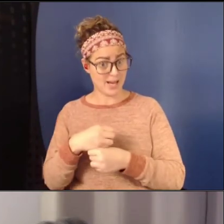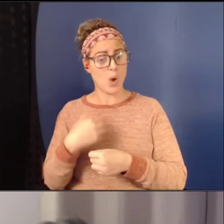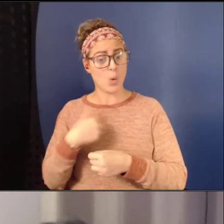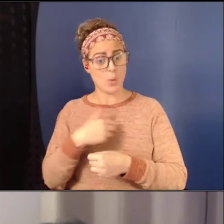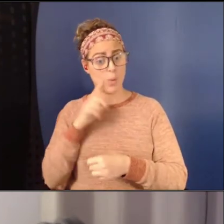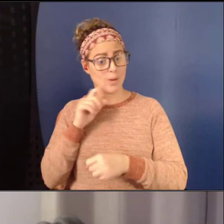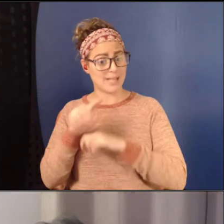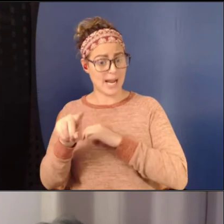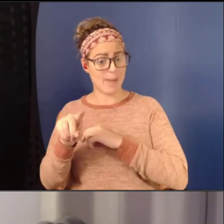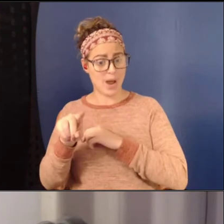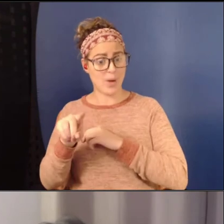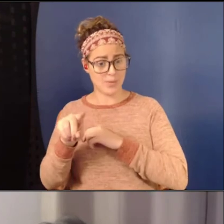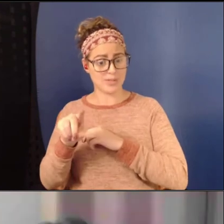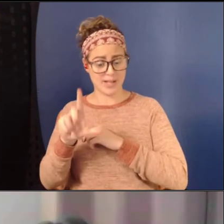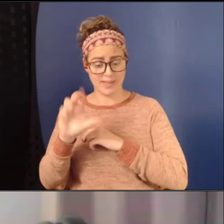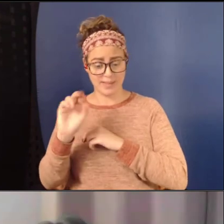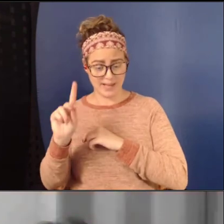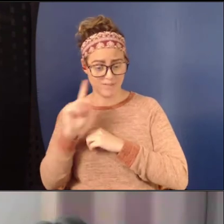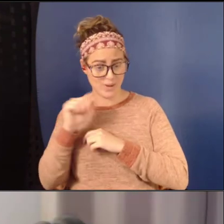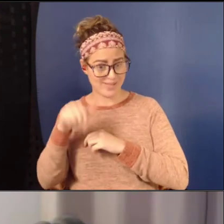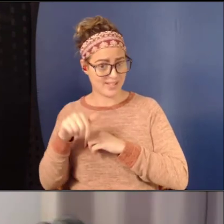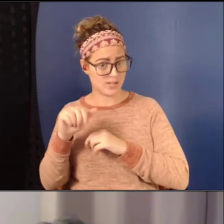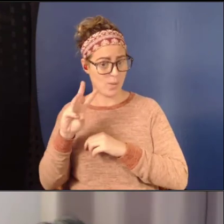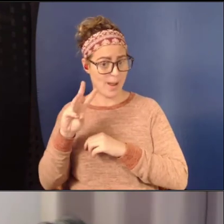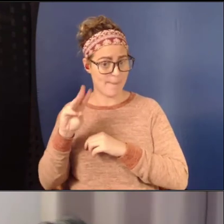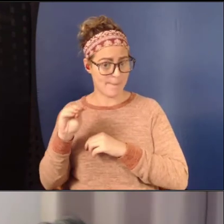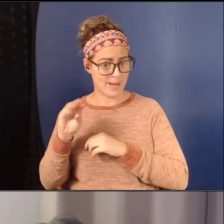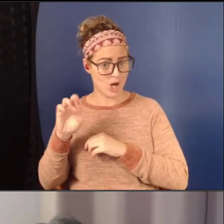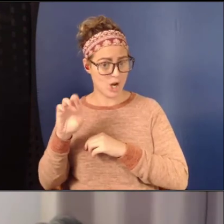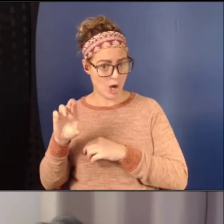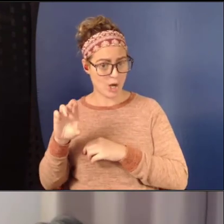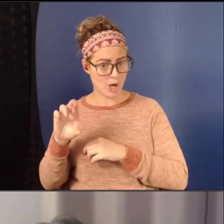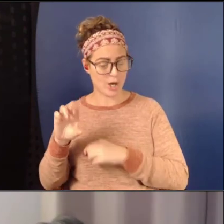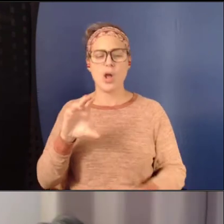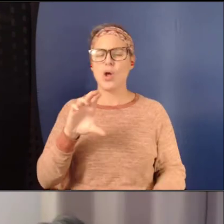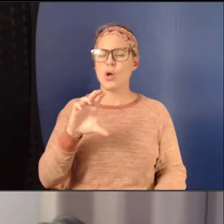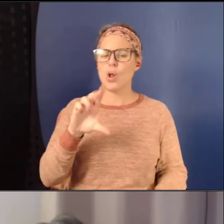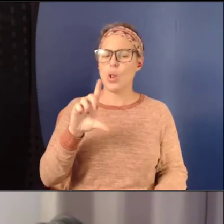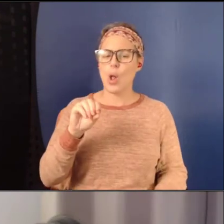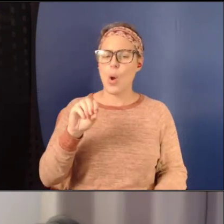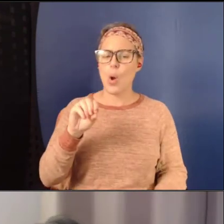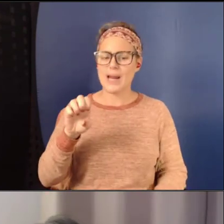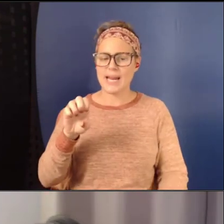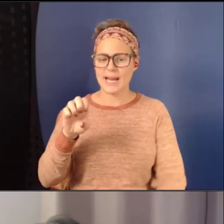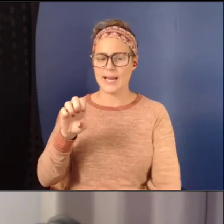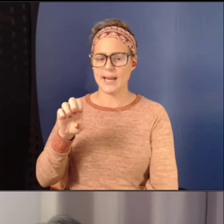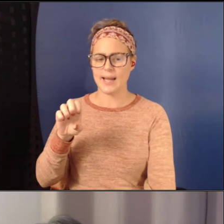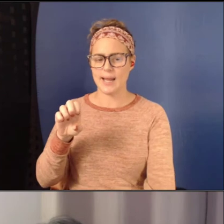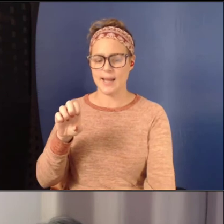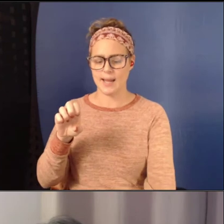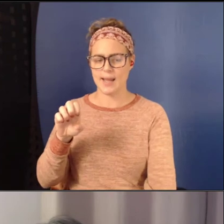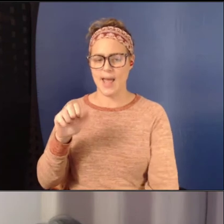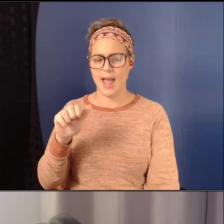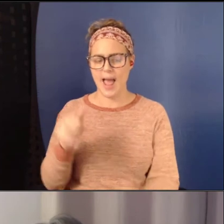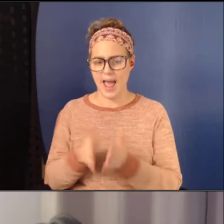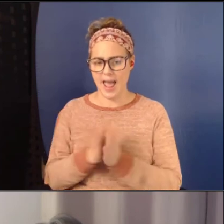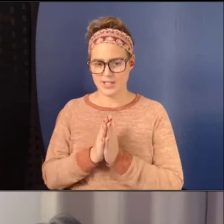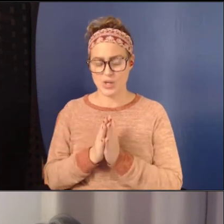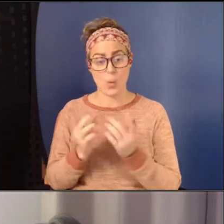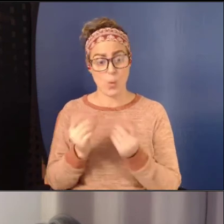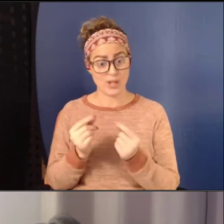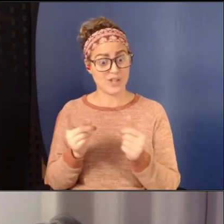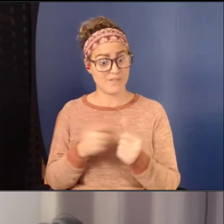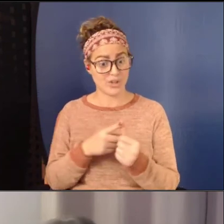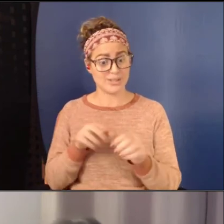to the, um, to this webinar. Chloe is asking, what would the first step be in a